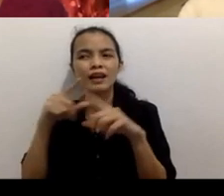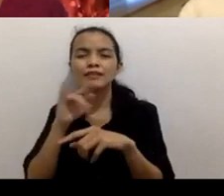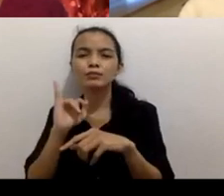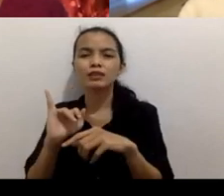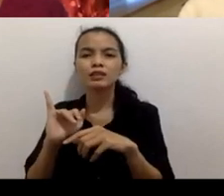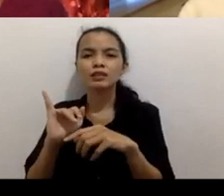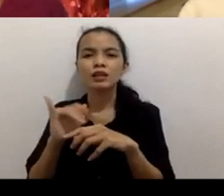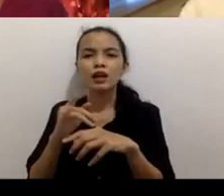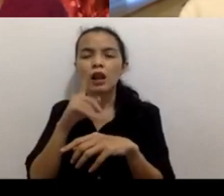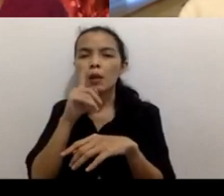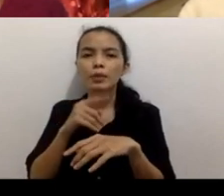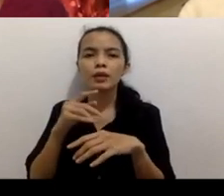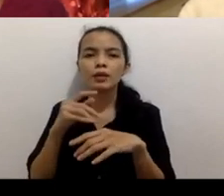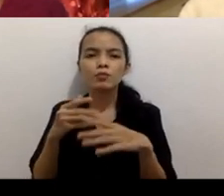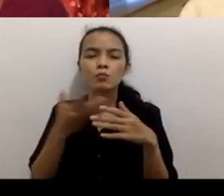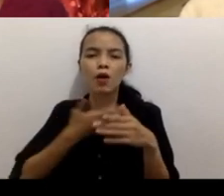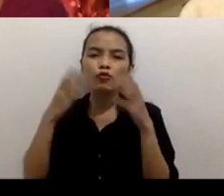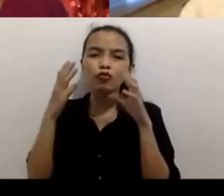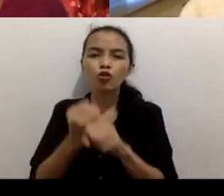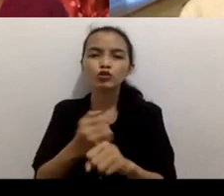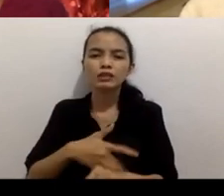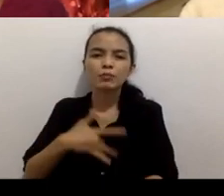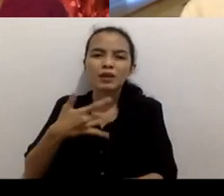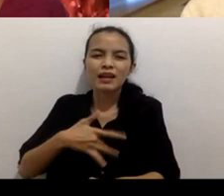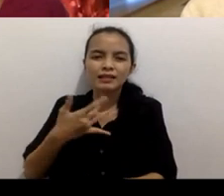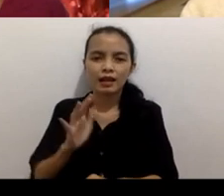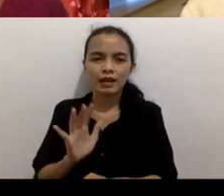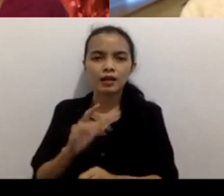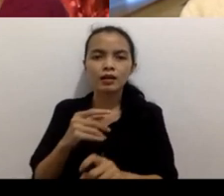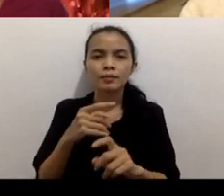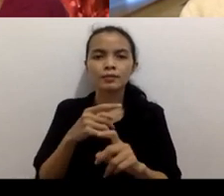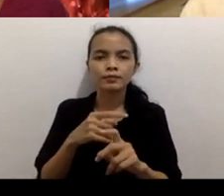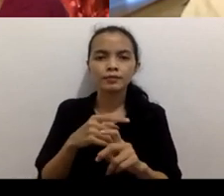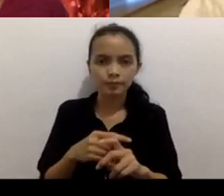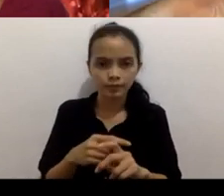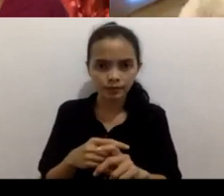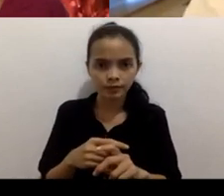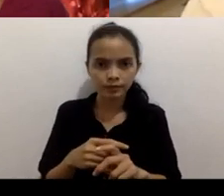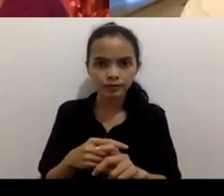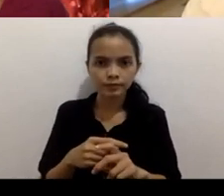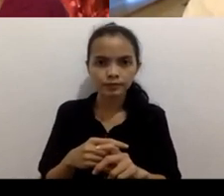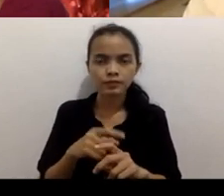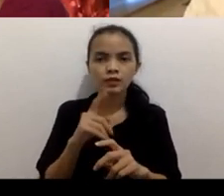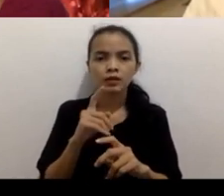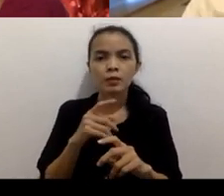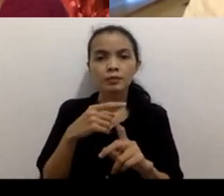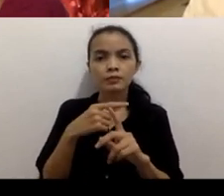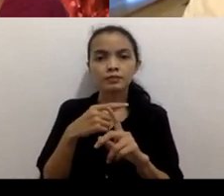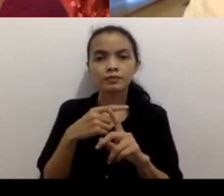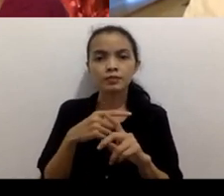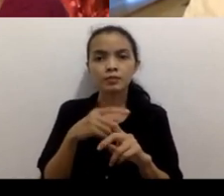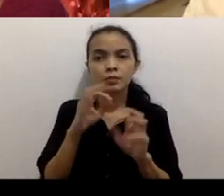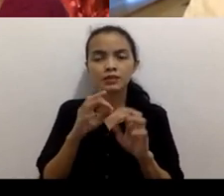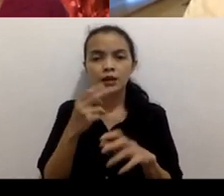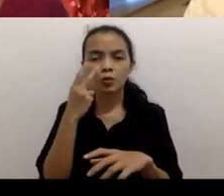tracked the the the uh the the the pandemic uh journey throughout the world the more I followed